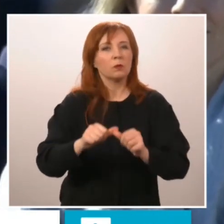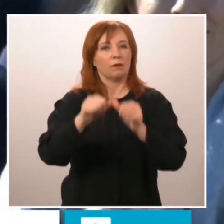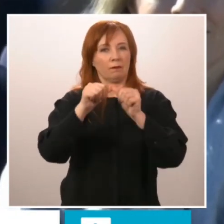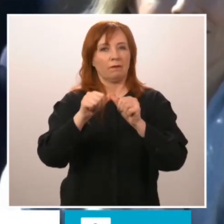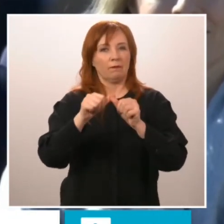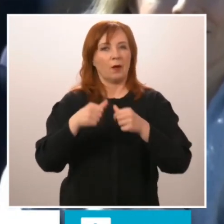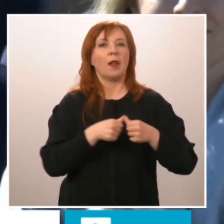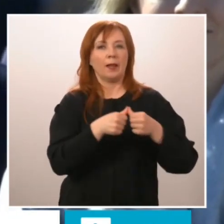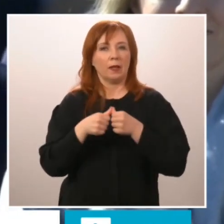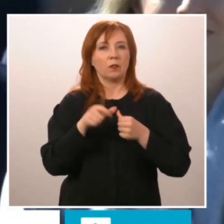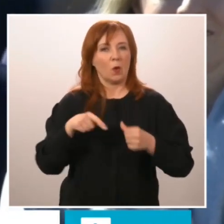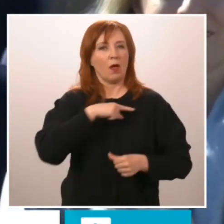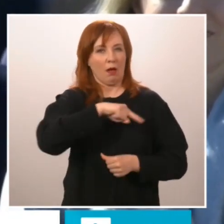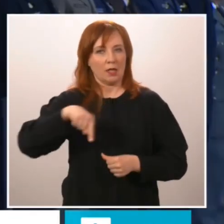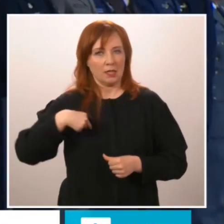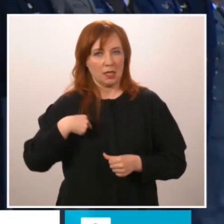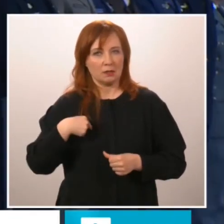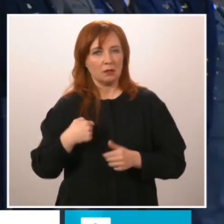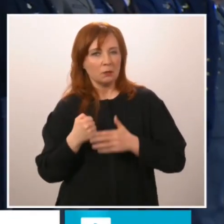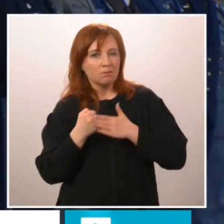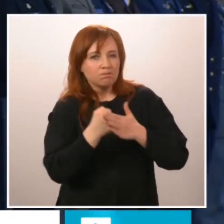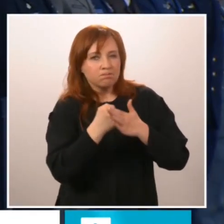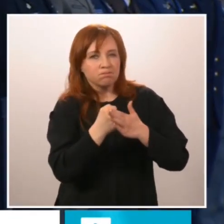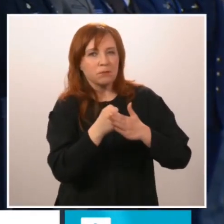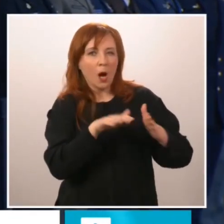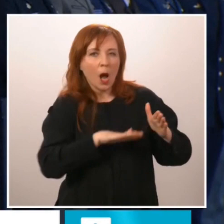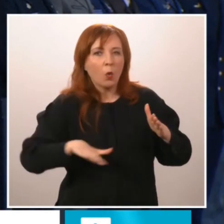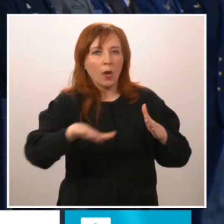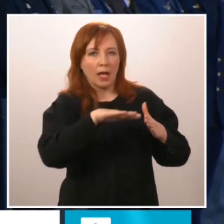strengthens regional stability.